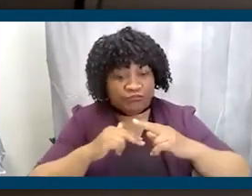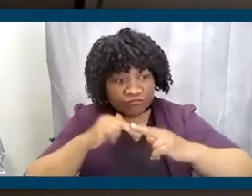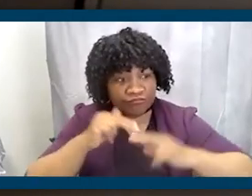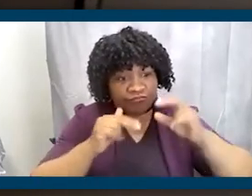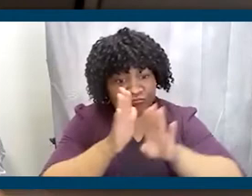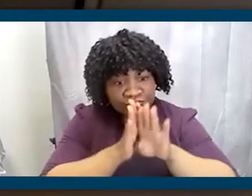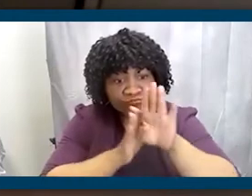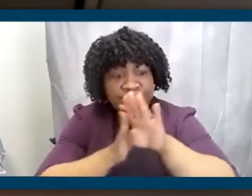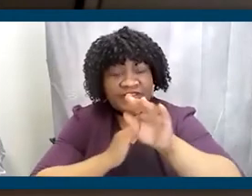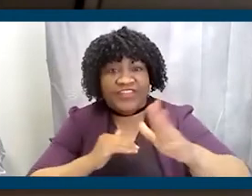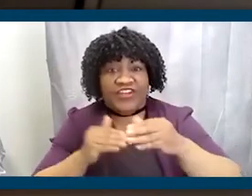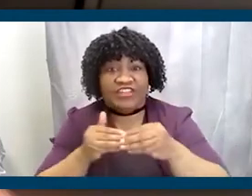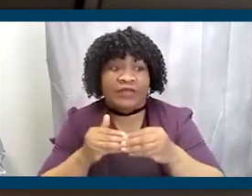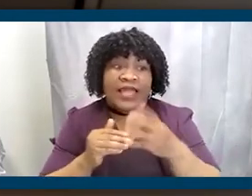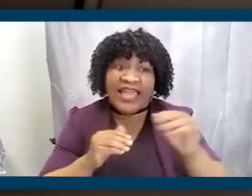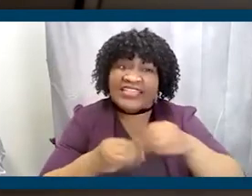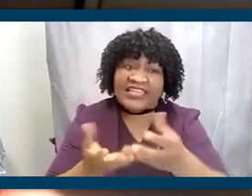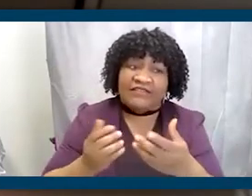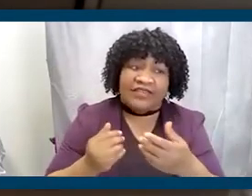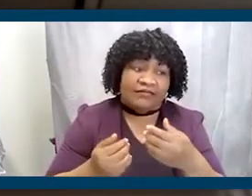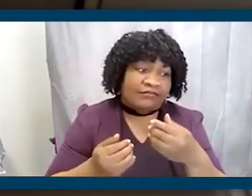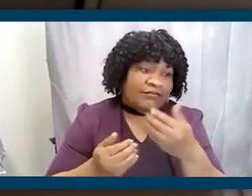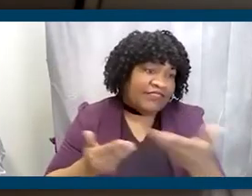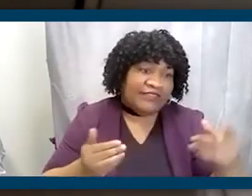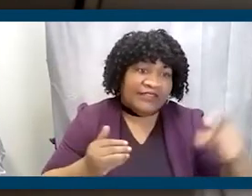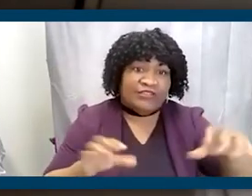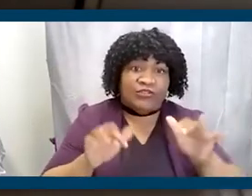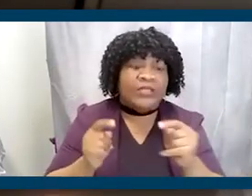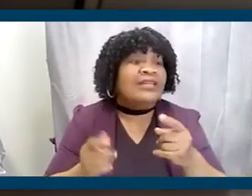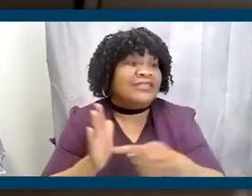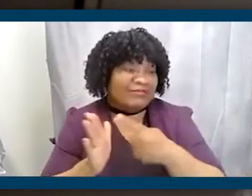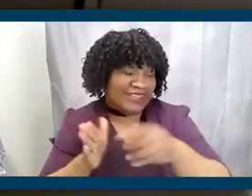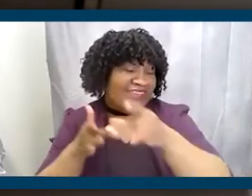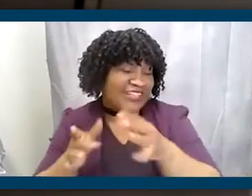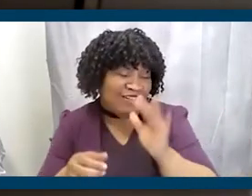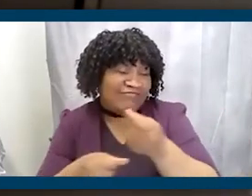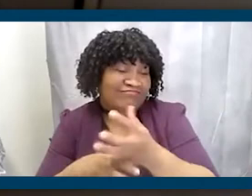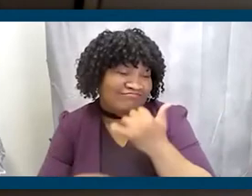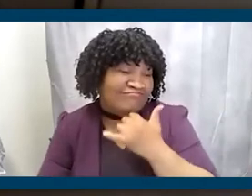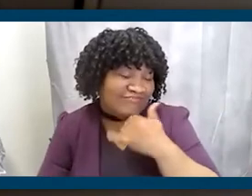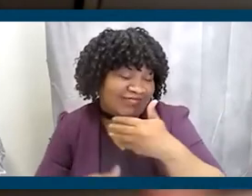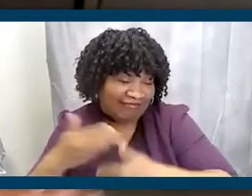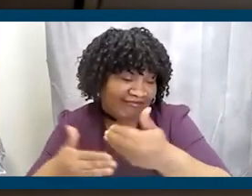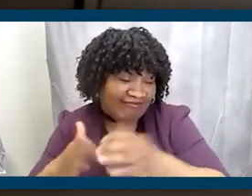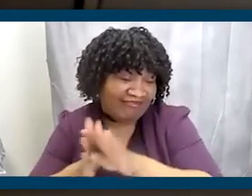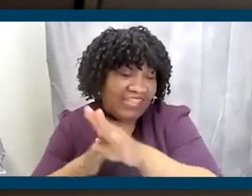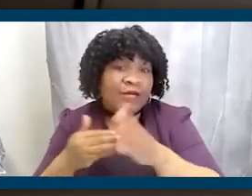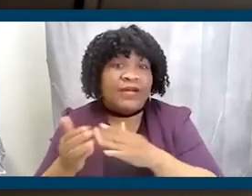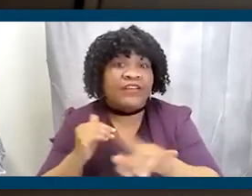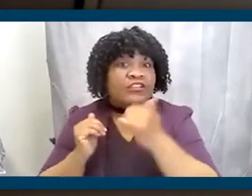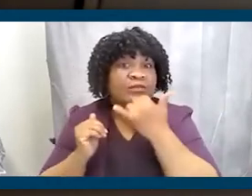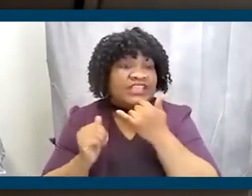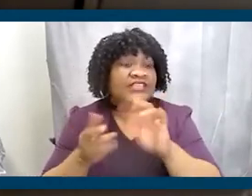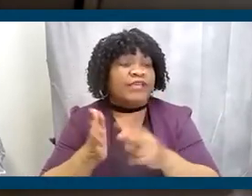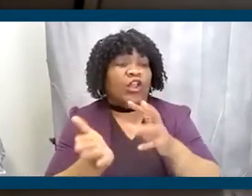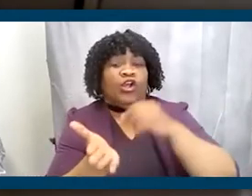um, and give them the resources to do it. Sometimes they may make mistakes, um, along the way, but even those mistakes are learning